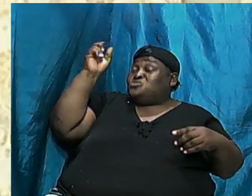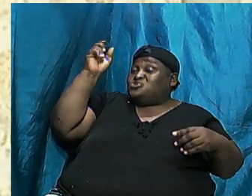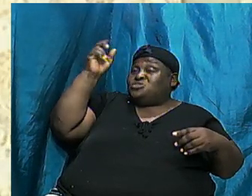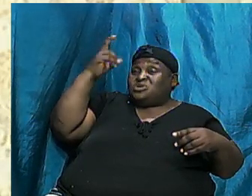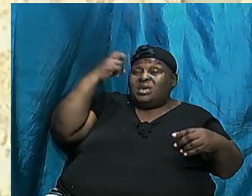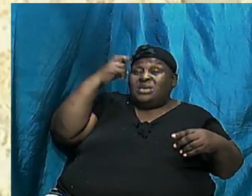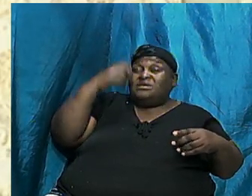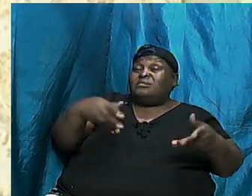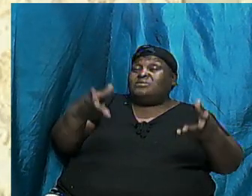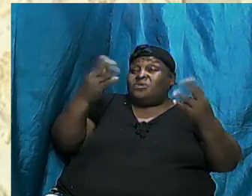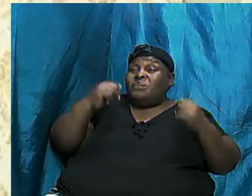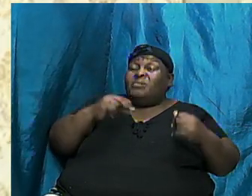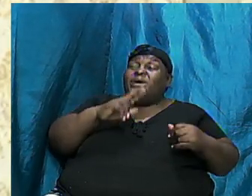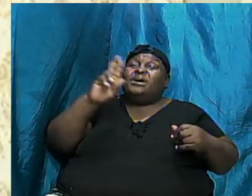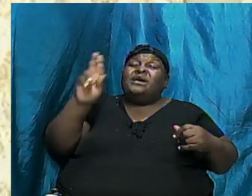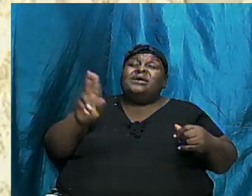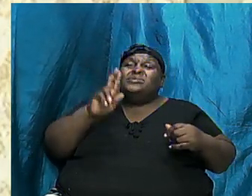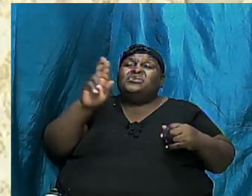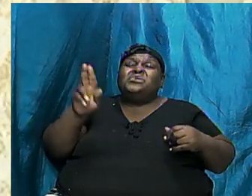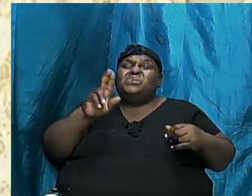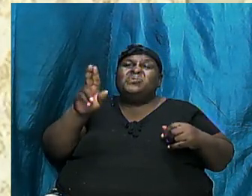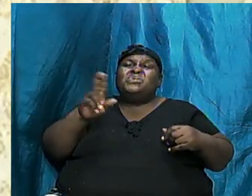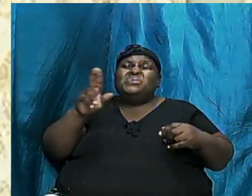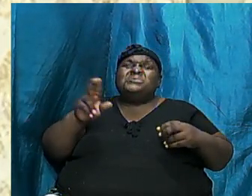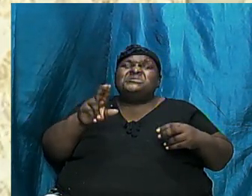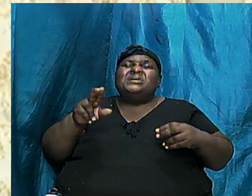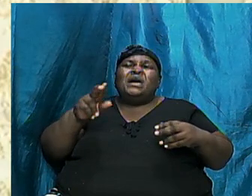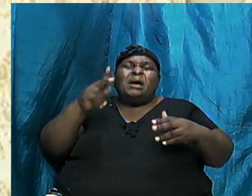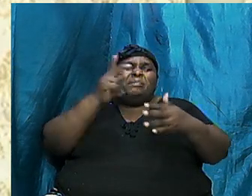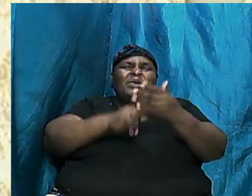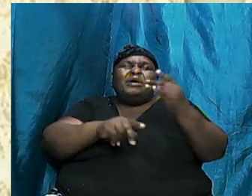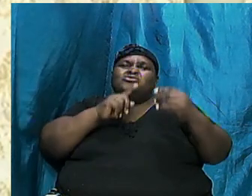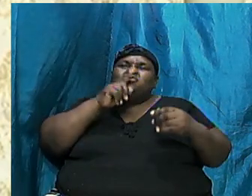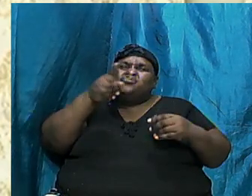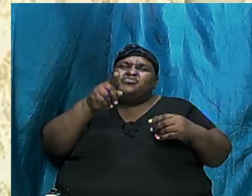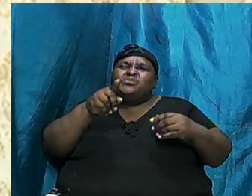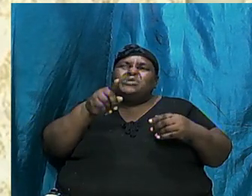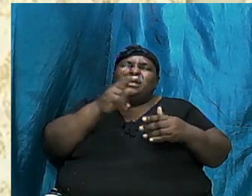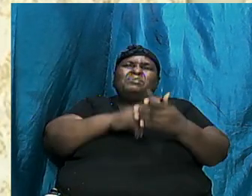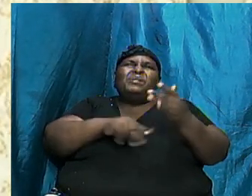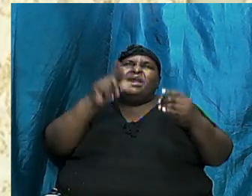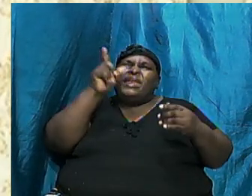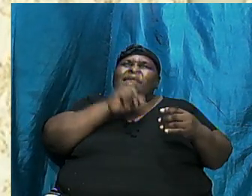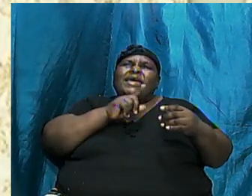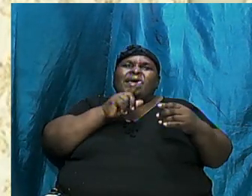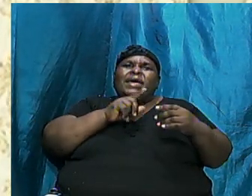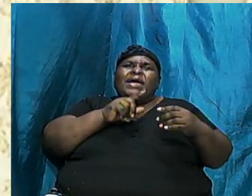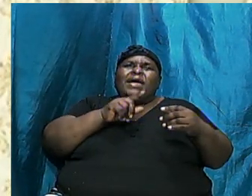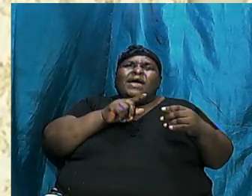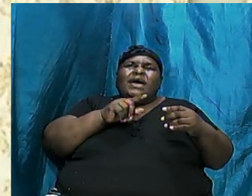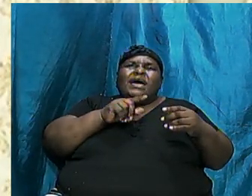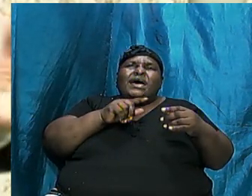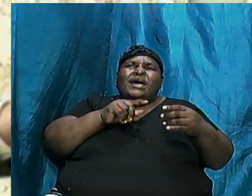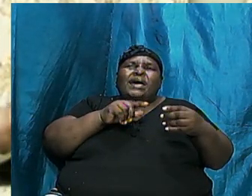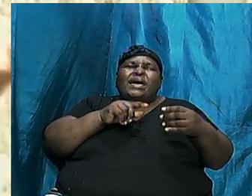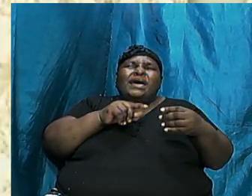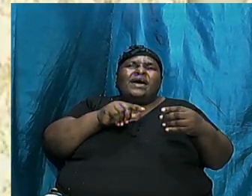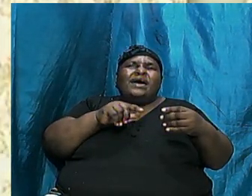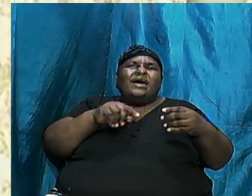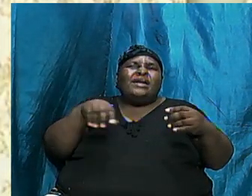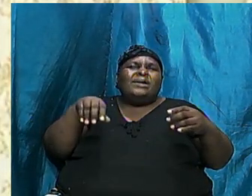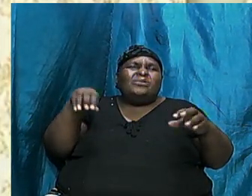is when there is a part truth and a part lie. And it mixes together. And the part that is true is so true that you feel